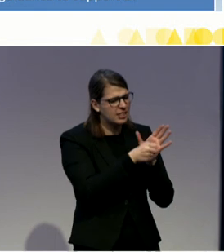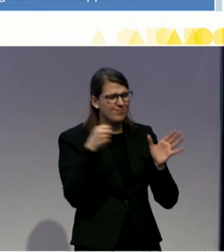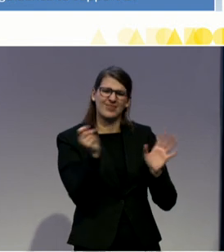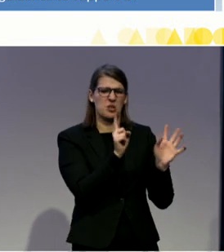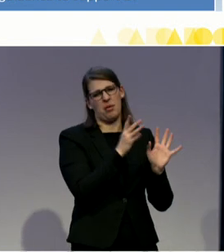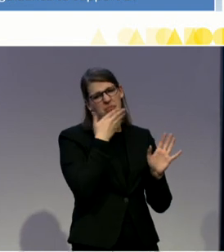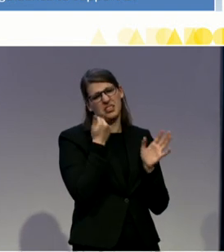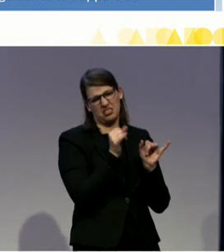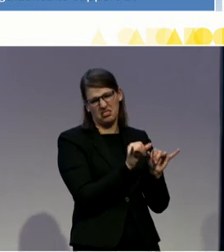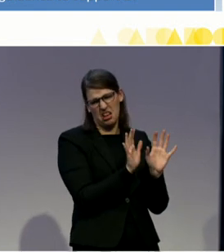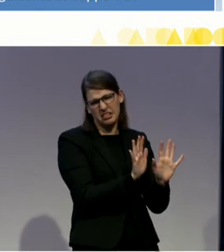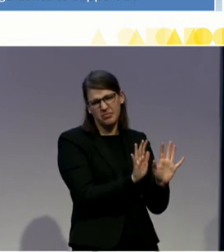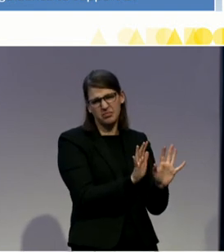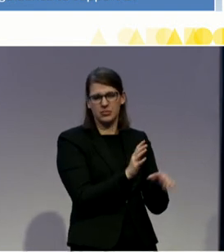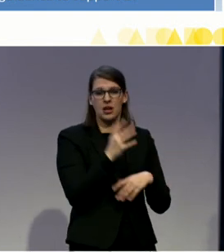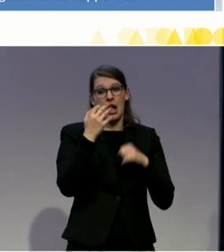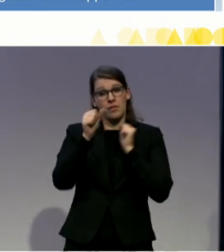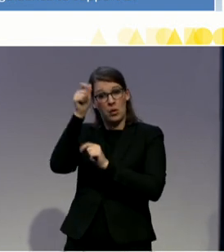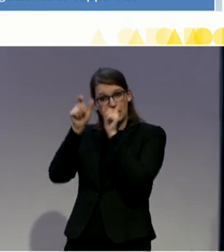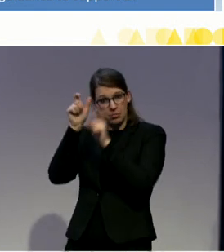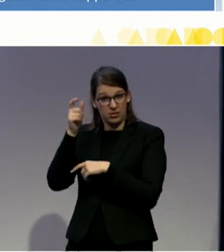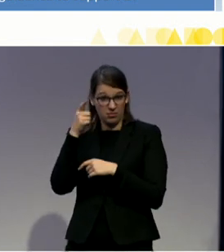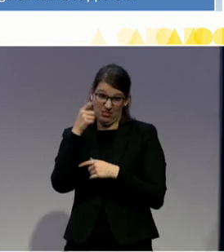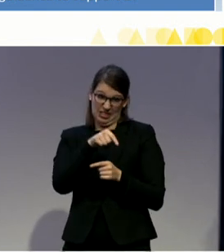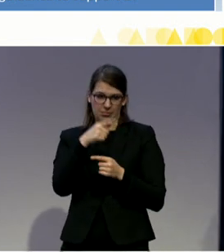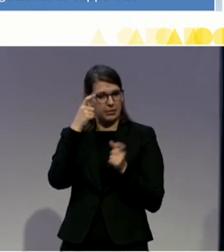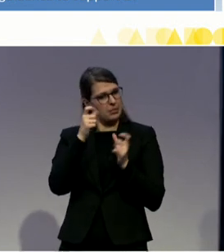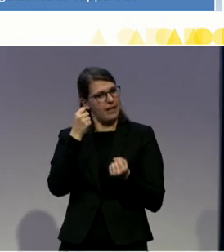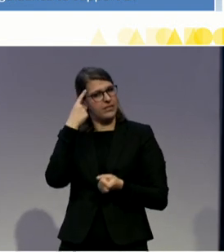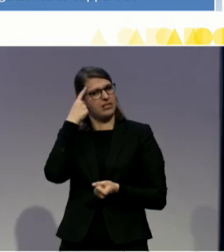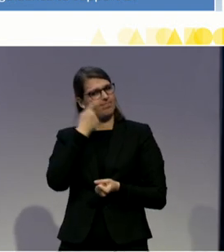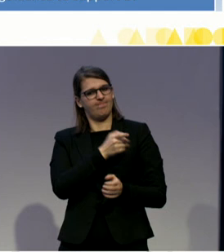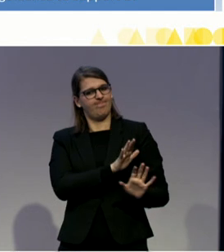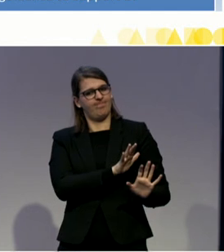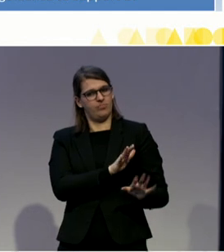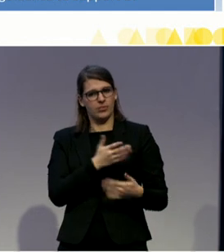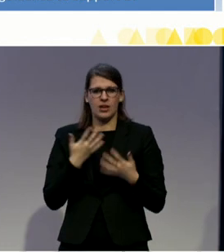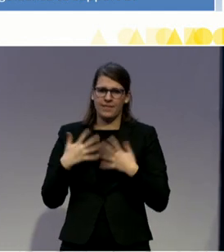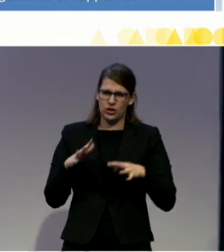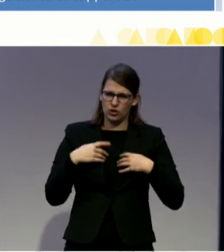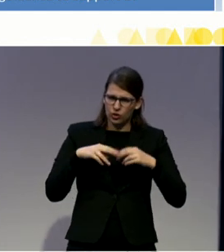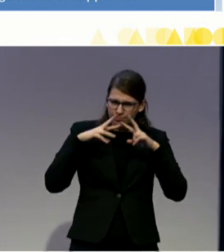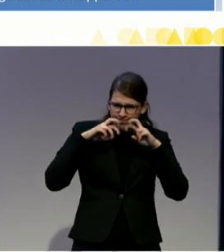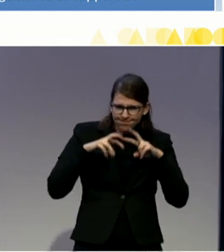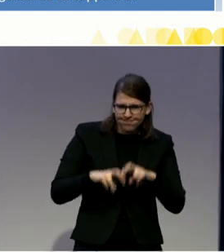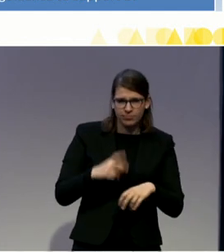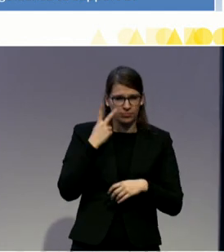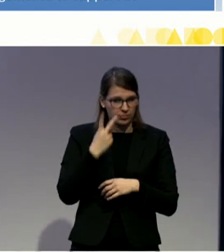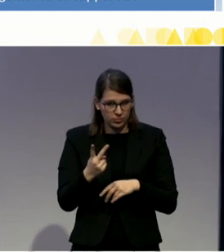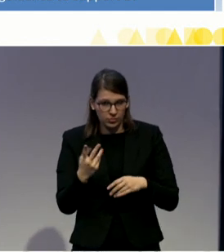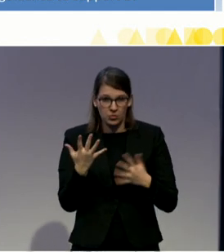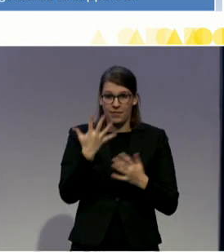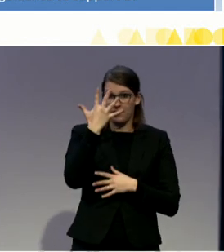Drawing on the results of our field work, we identified what we've called five essential features of successful de